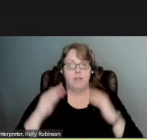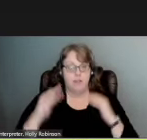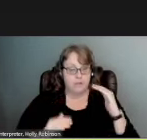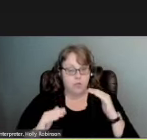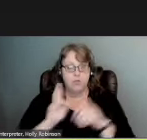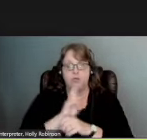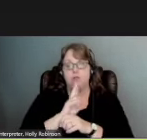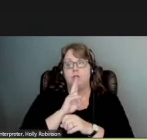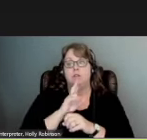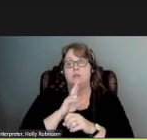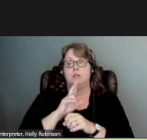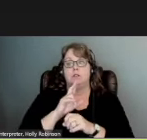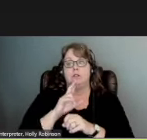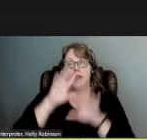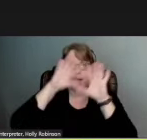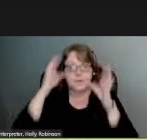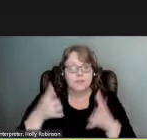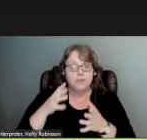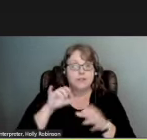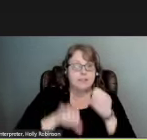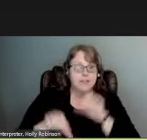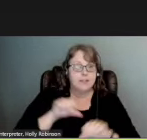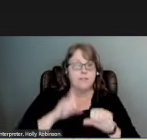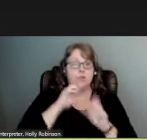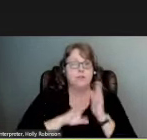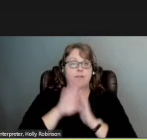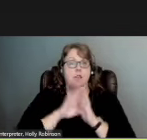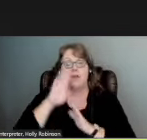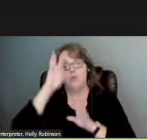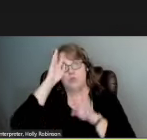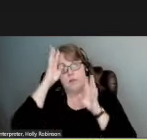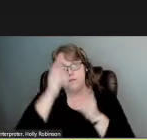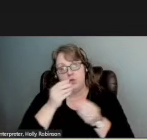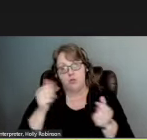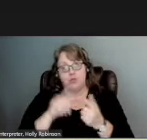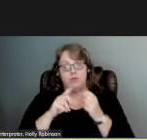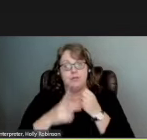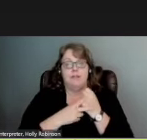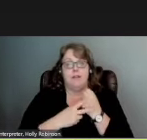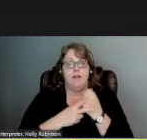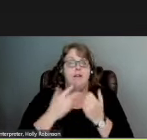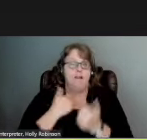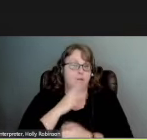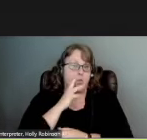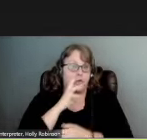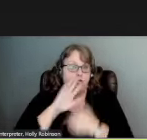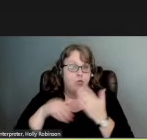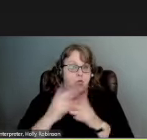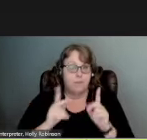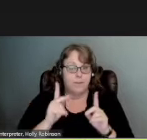atmospheric science, and material science and engineering for developing creative solutions to sustainably supply water to all in need.